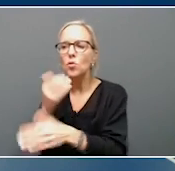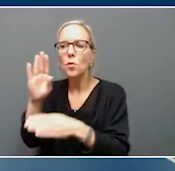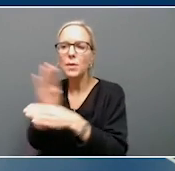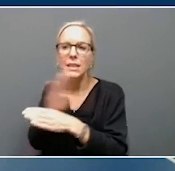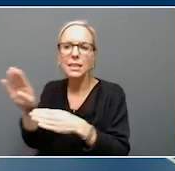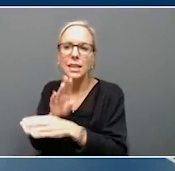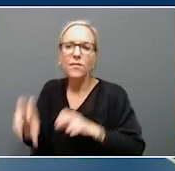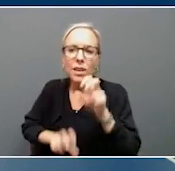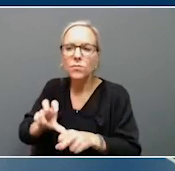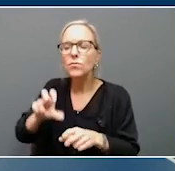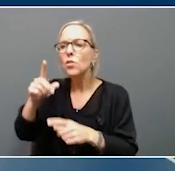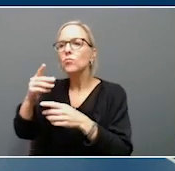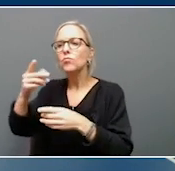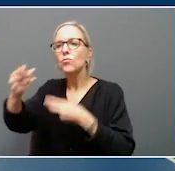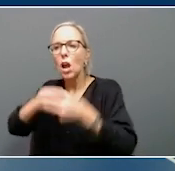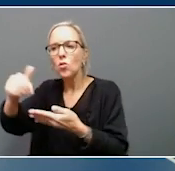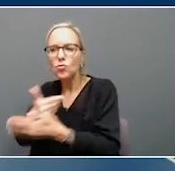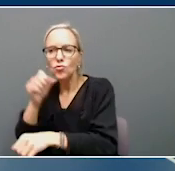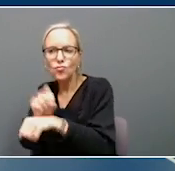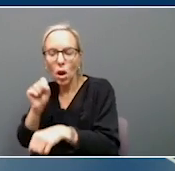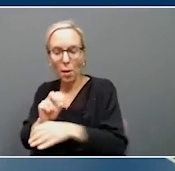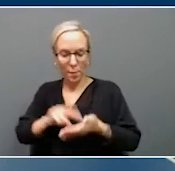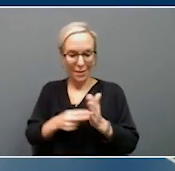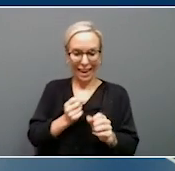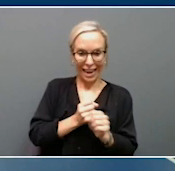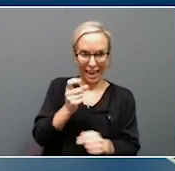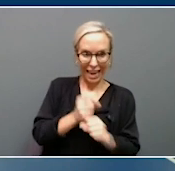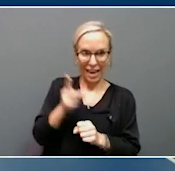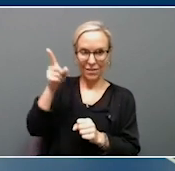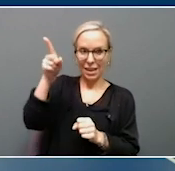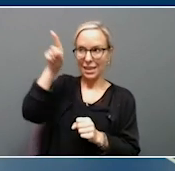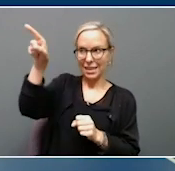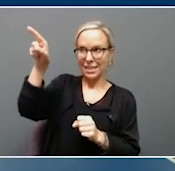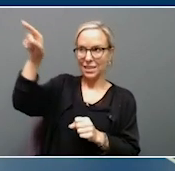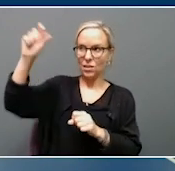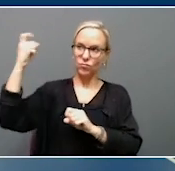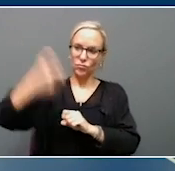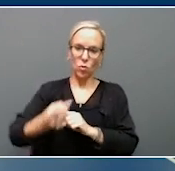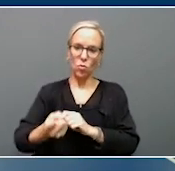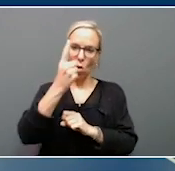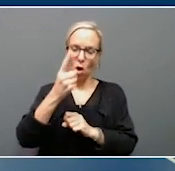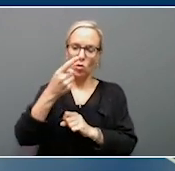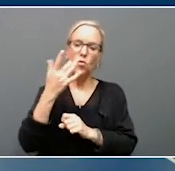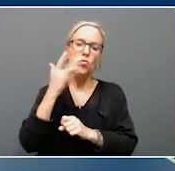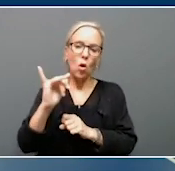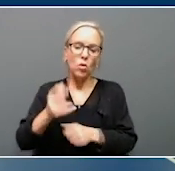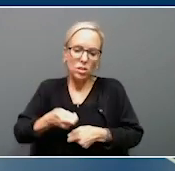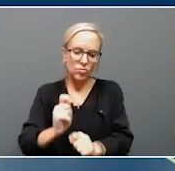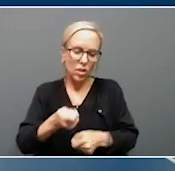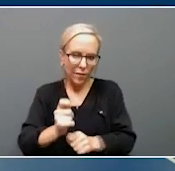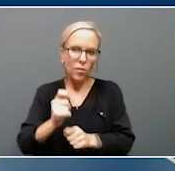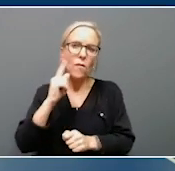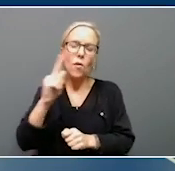jobs. And so each year, Area Development only awards one gold shovel for each of